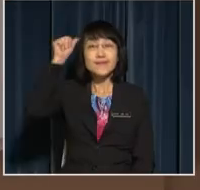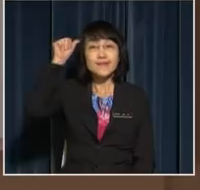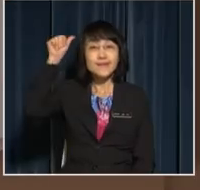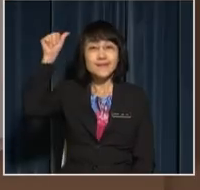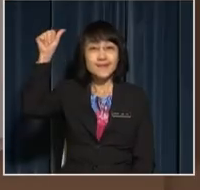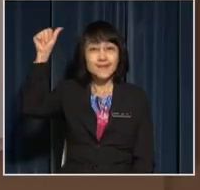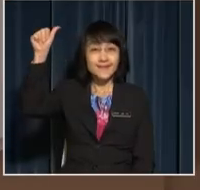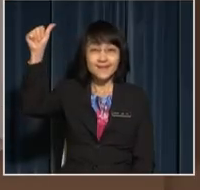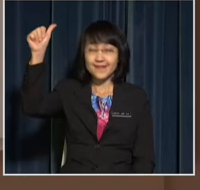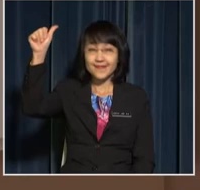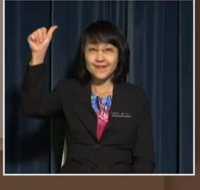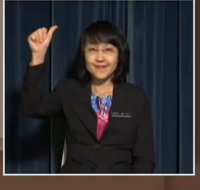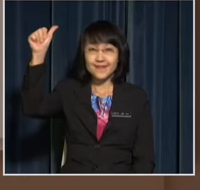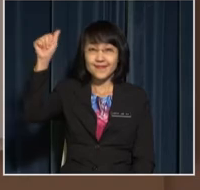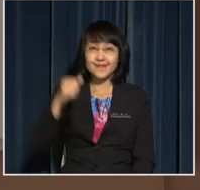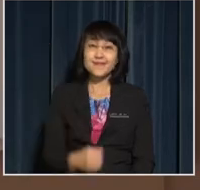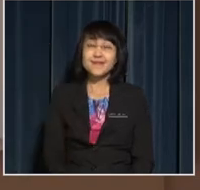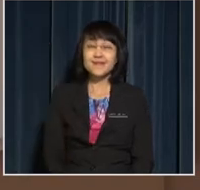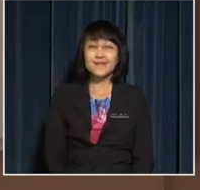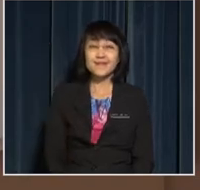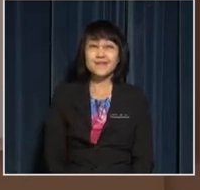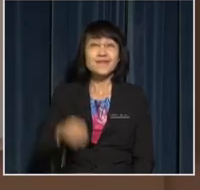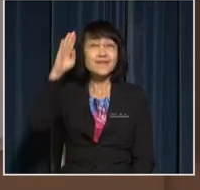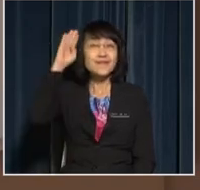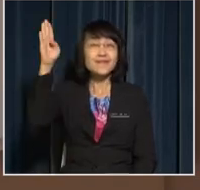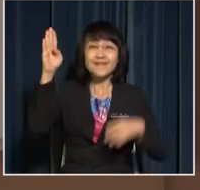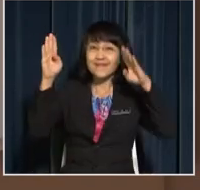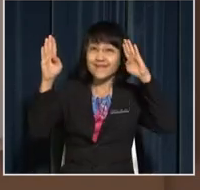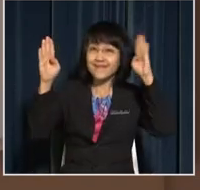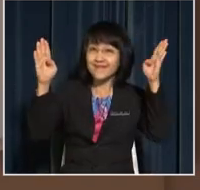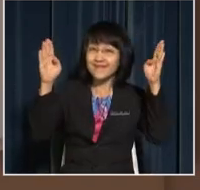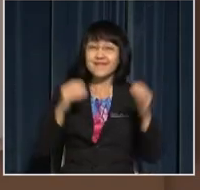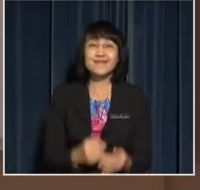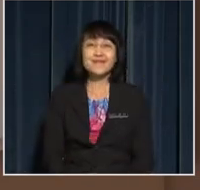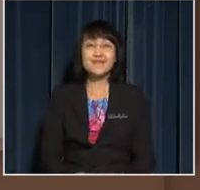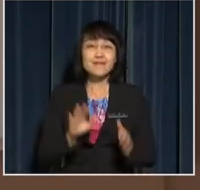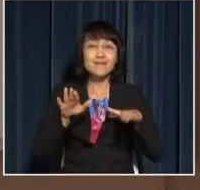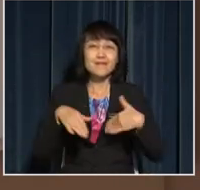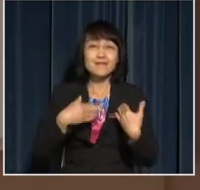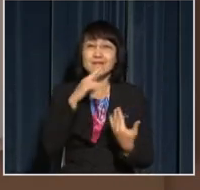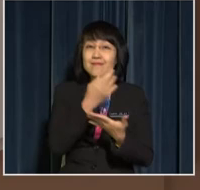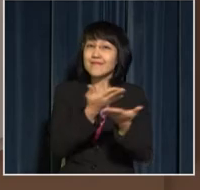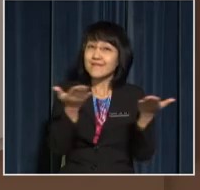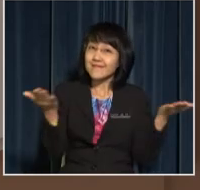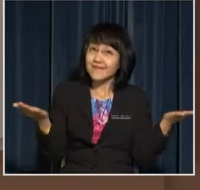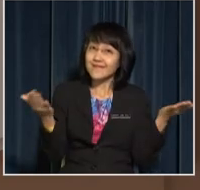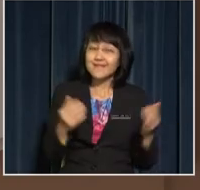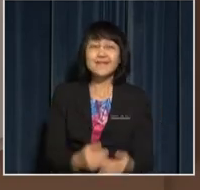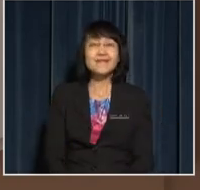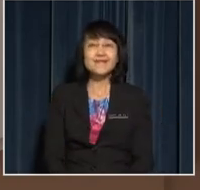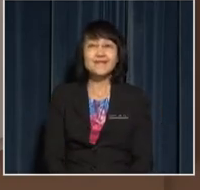Assalamualaikum warahmatullahi wabarakatuh And hello everyone How are you boys and girls?